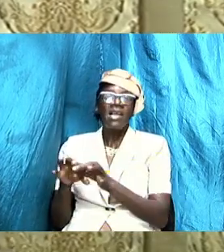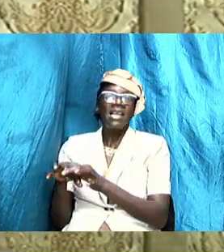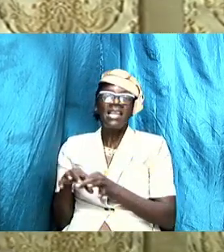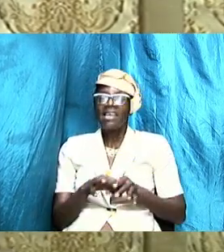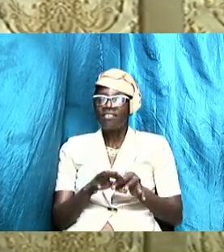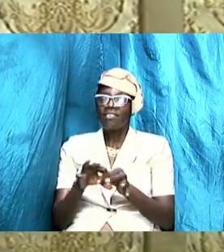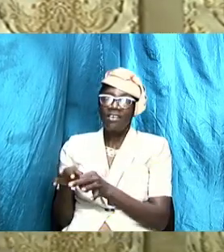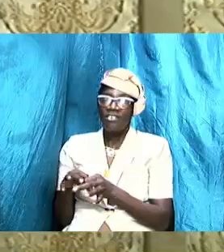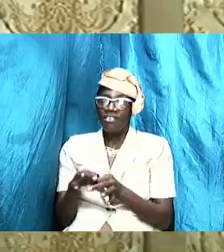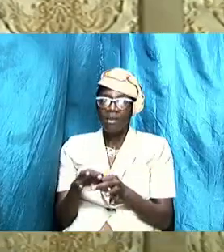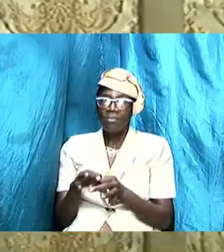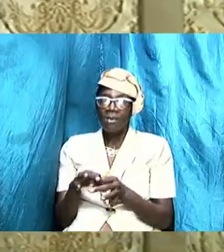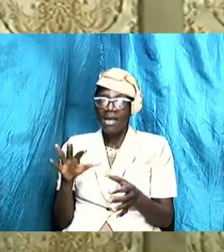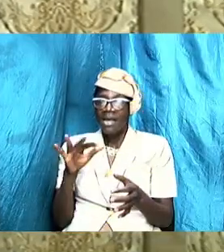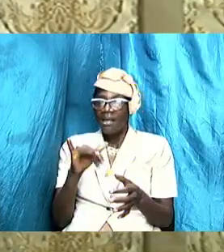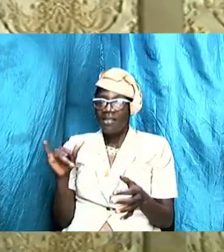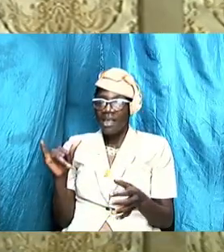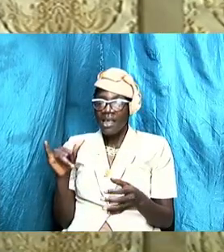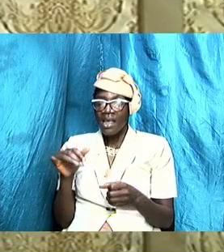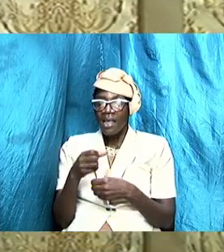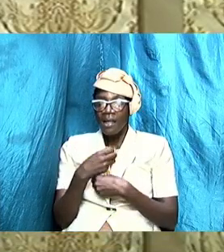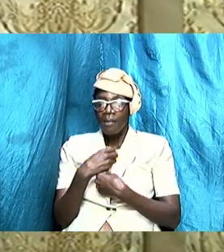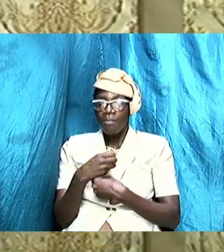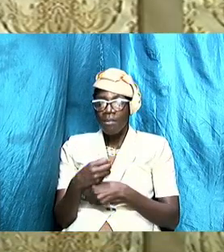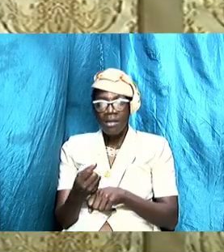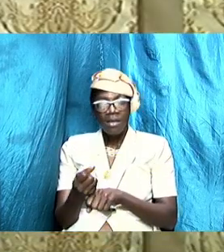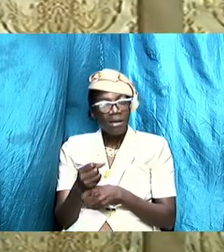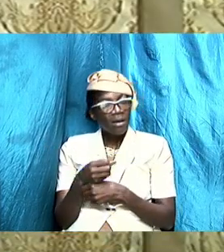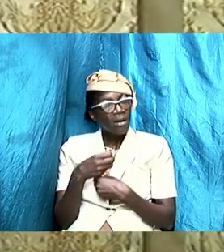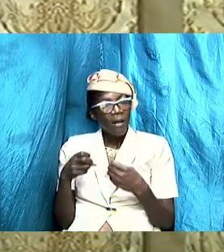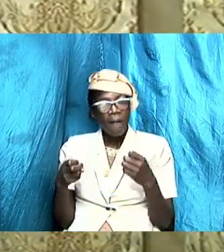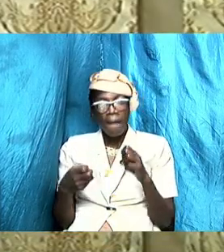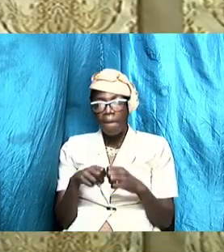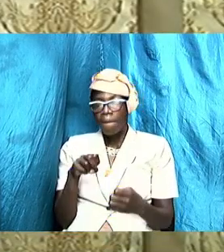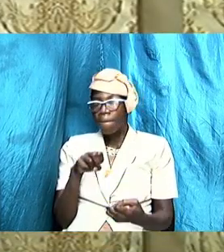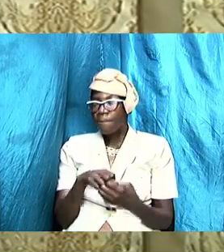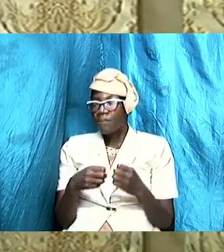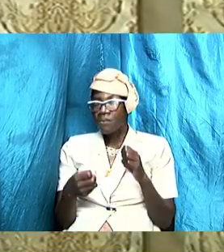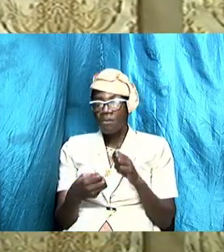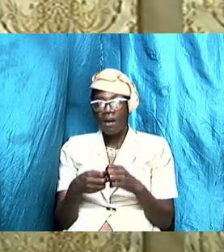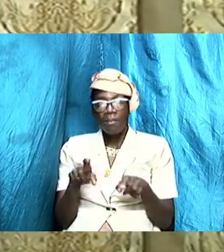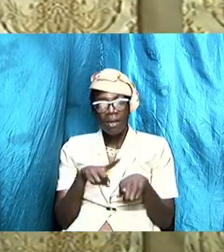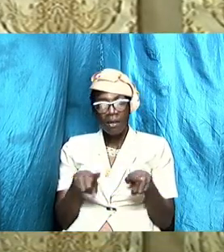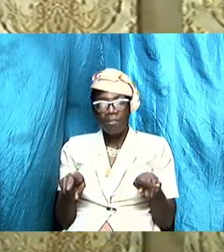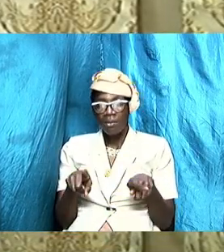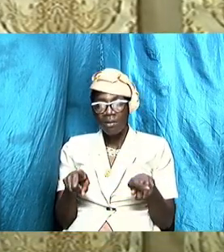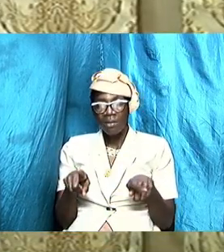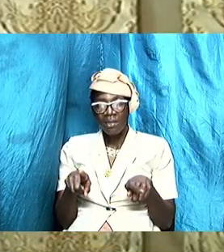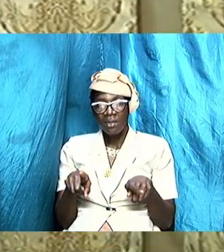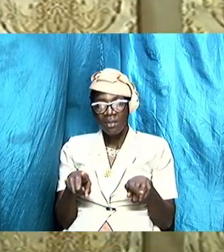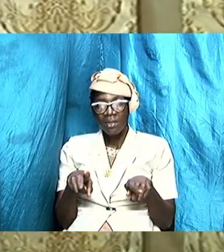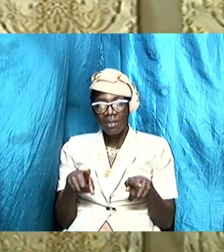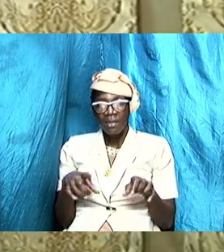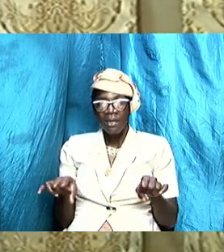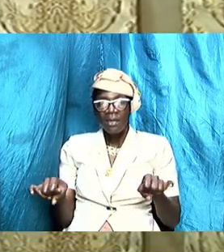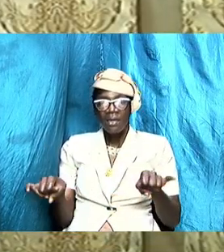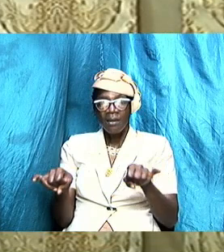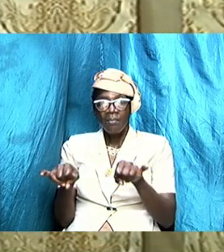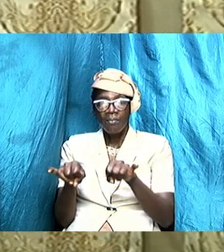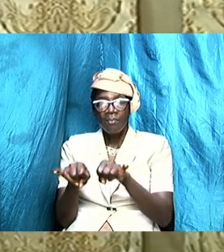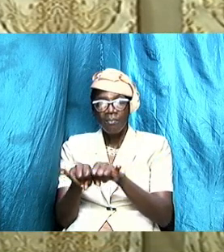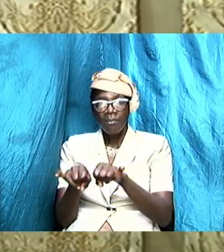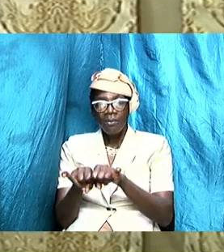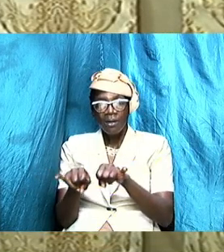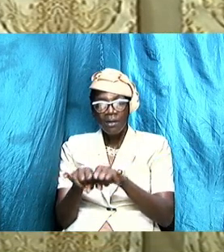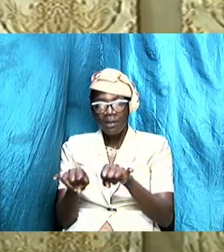they cause problems but the key is the principle of